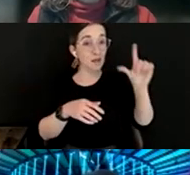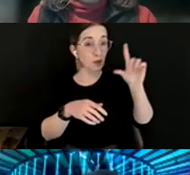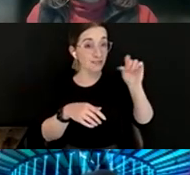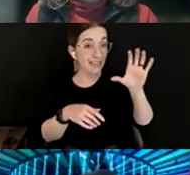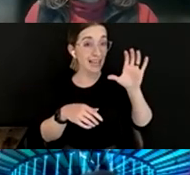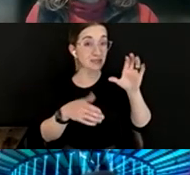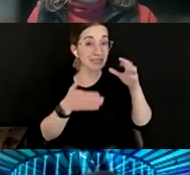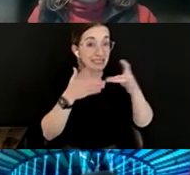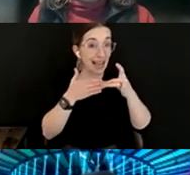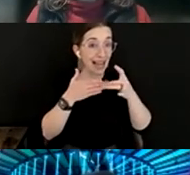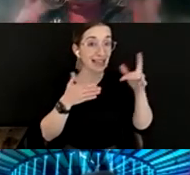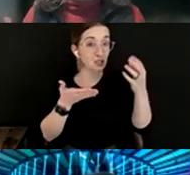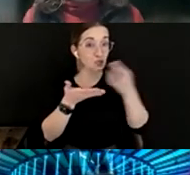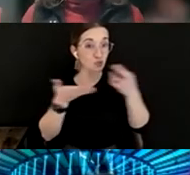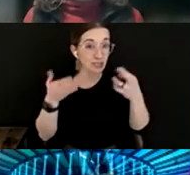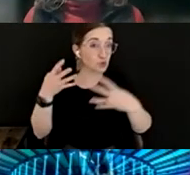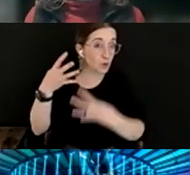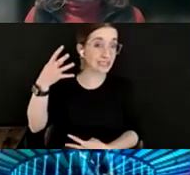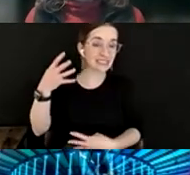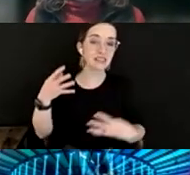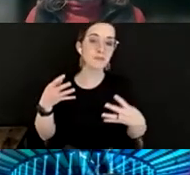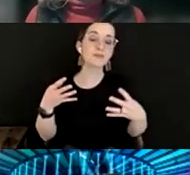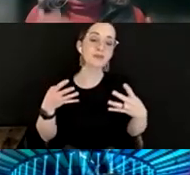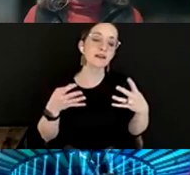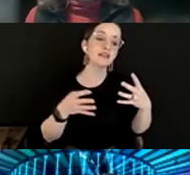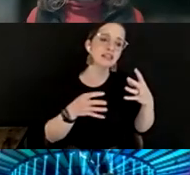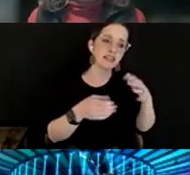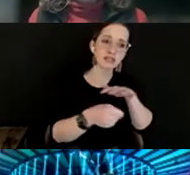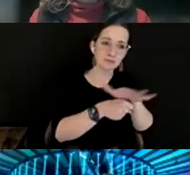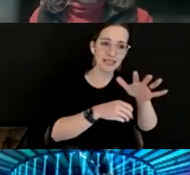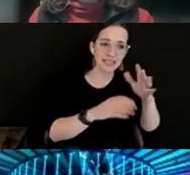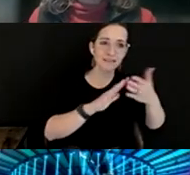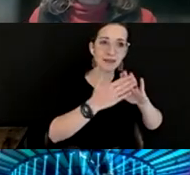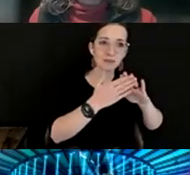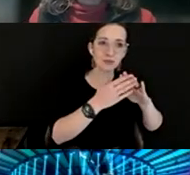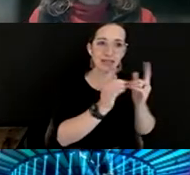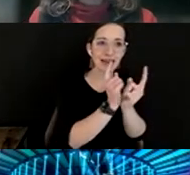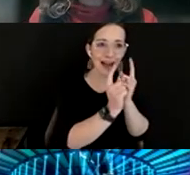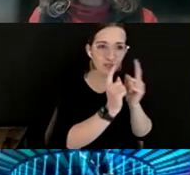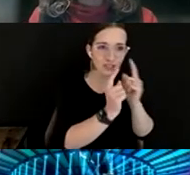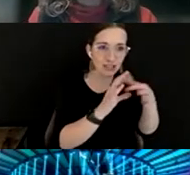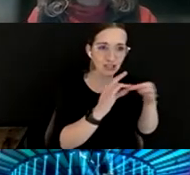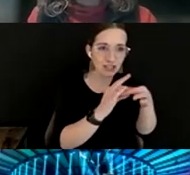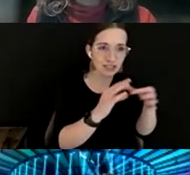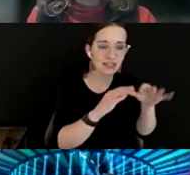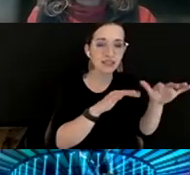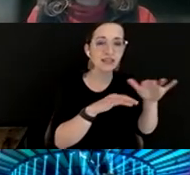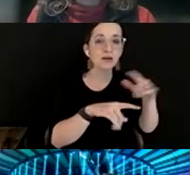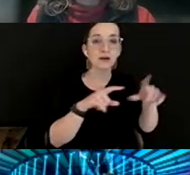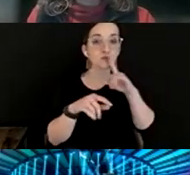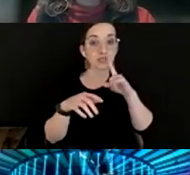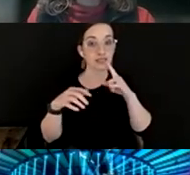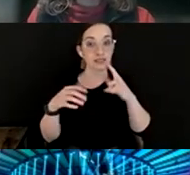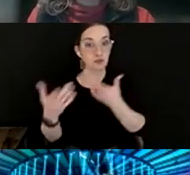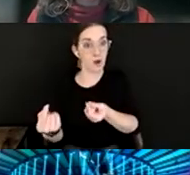You know, they there was plenty of community conversation formally and informally. But ultimately, what emerged was a need